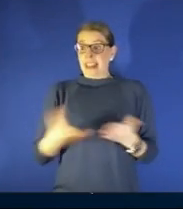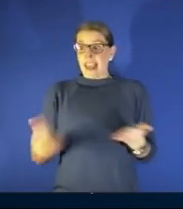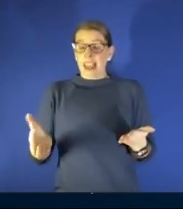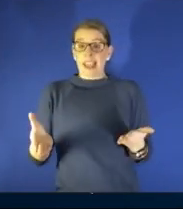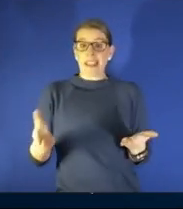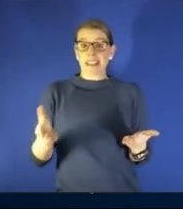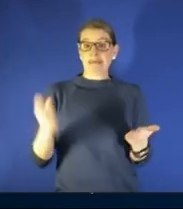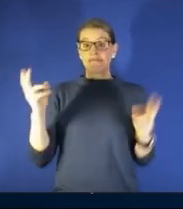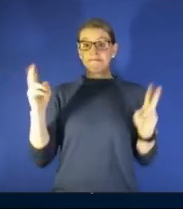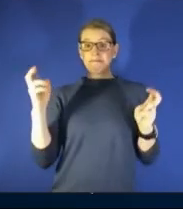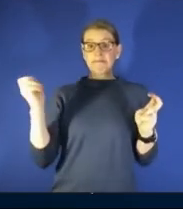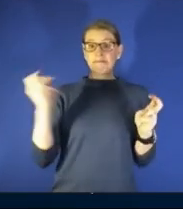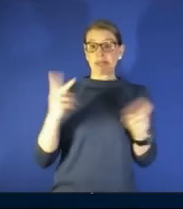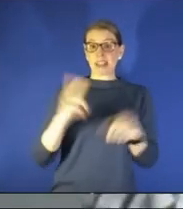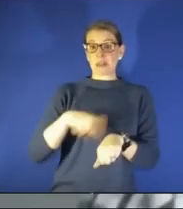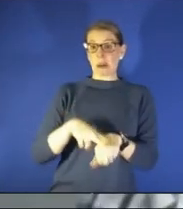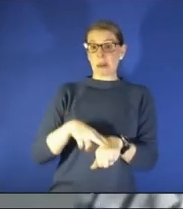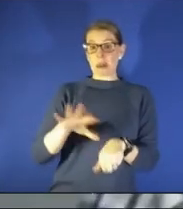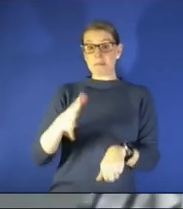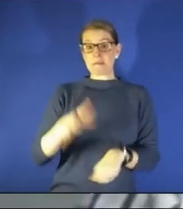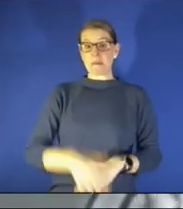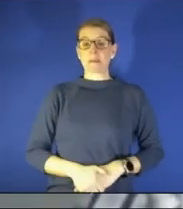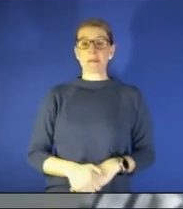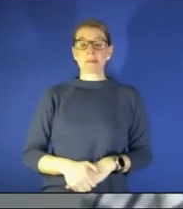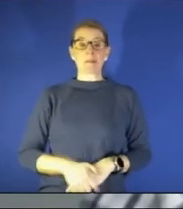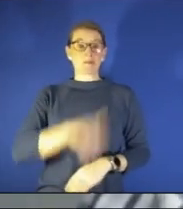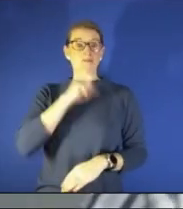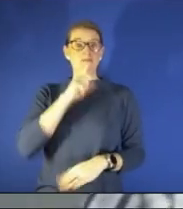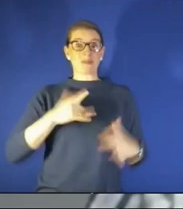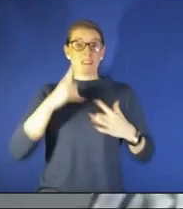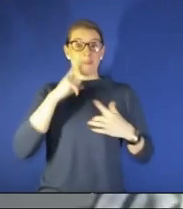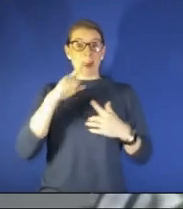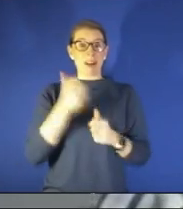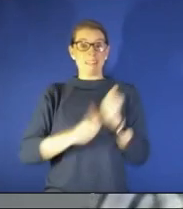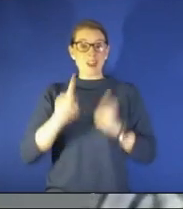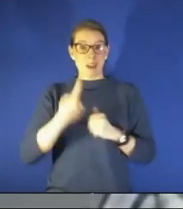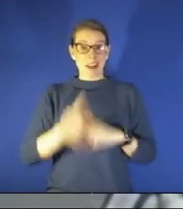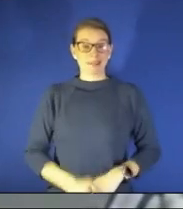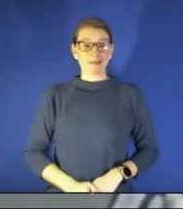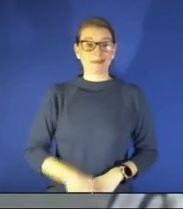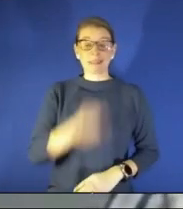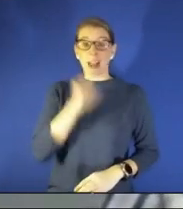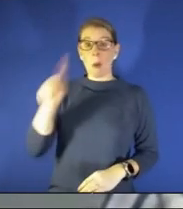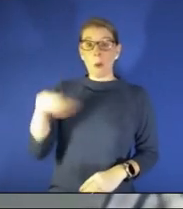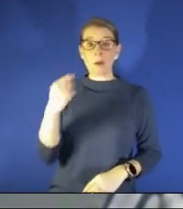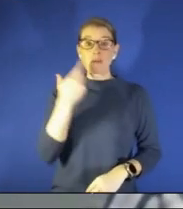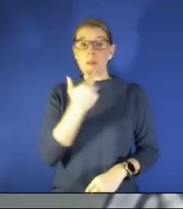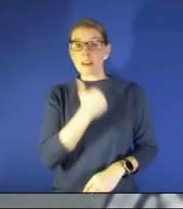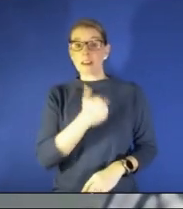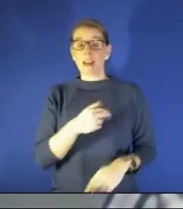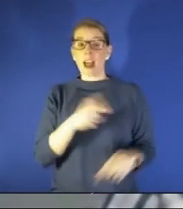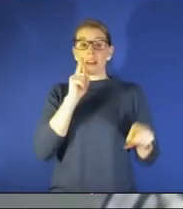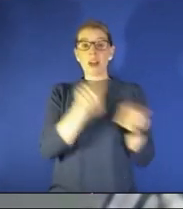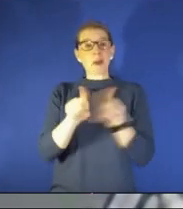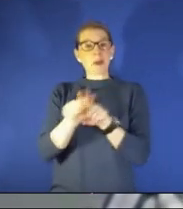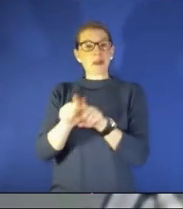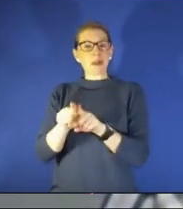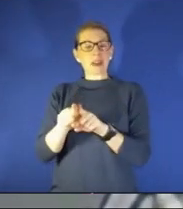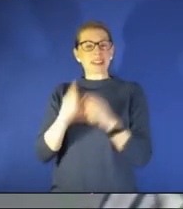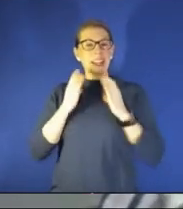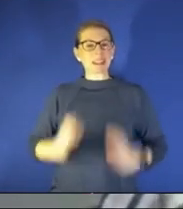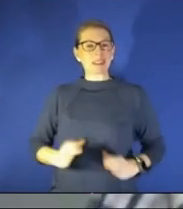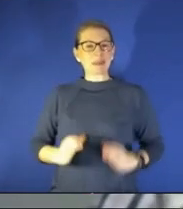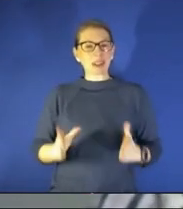well it's it's very exciting for everyone and i not just the restaurants i think the customers people are anxious to get out and